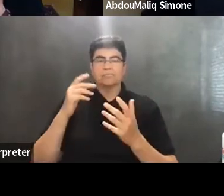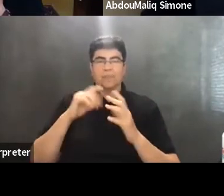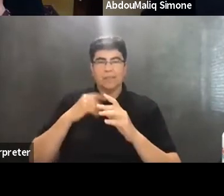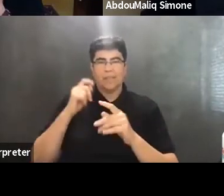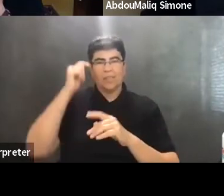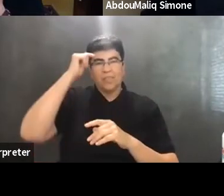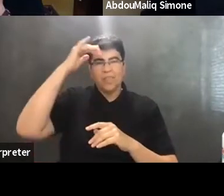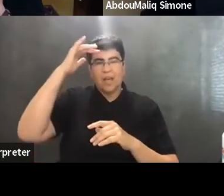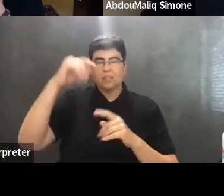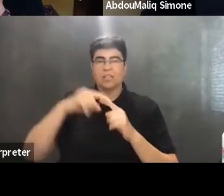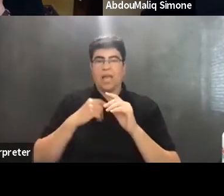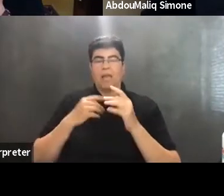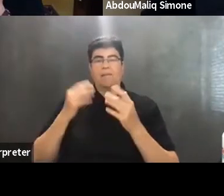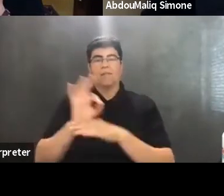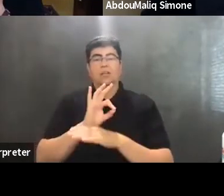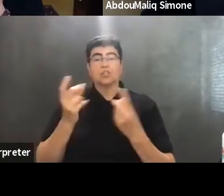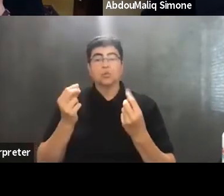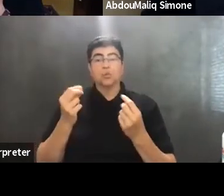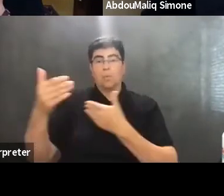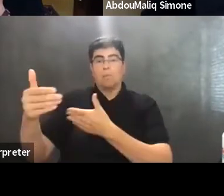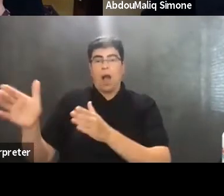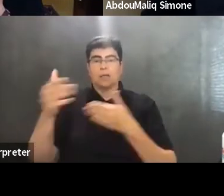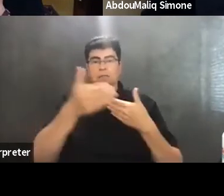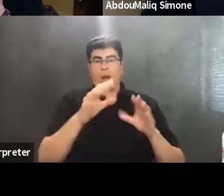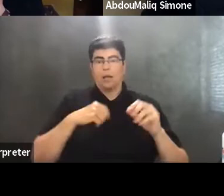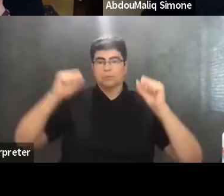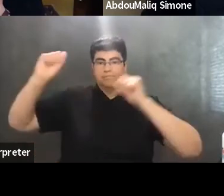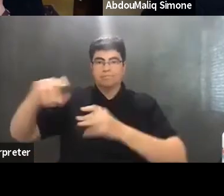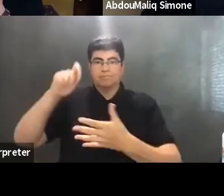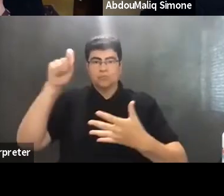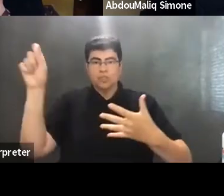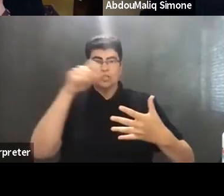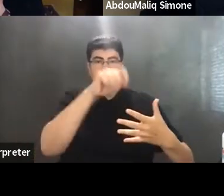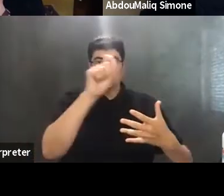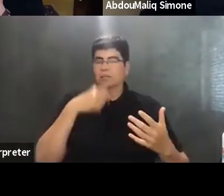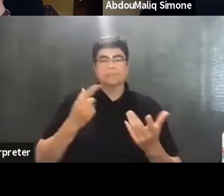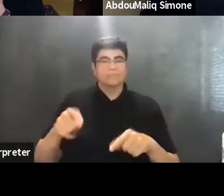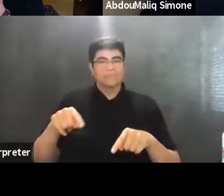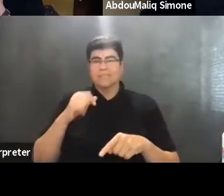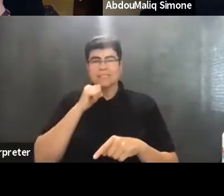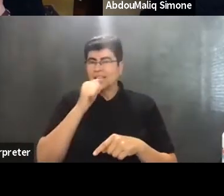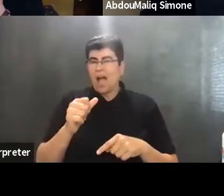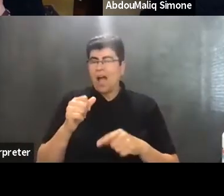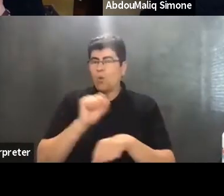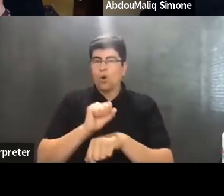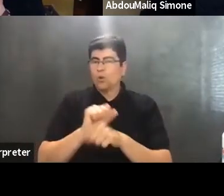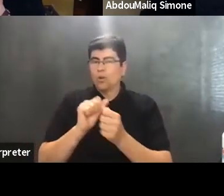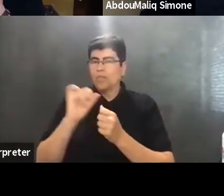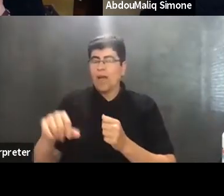putting things in boxes. But history does not tend to work in boxes. So colonialism and settler colonialism